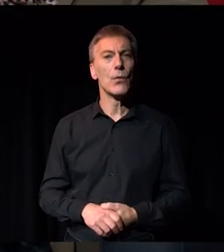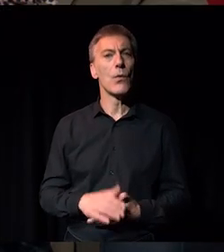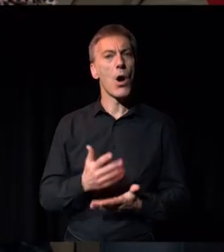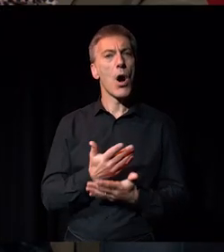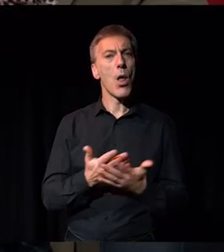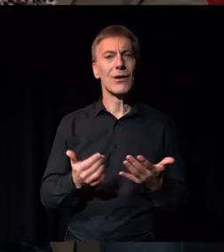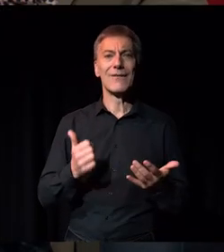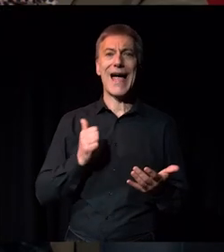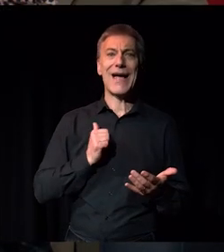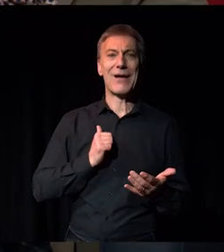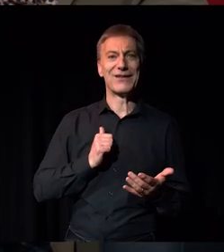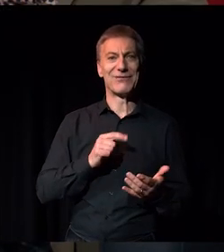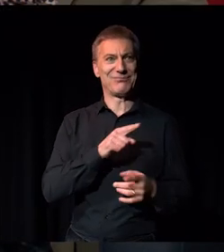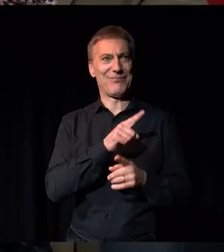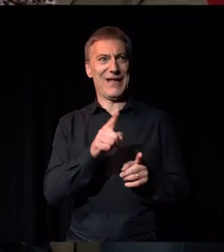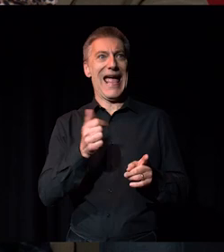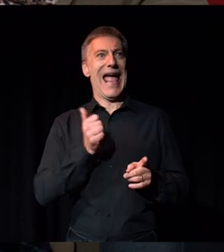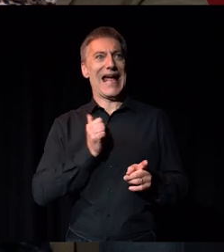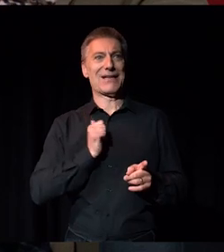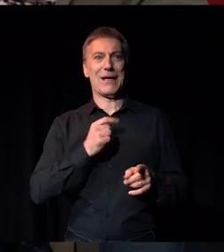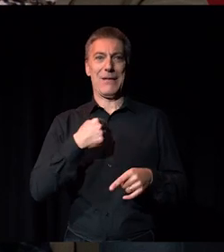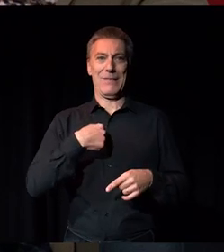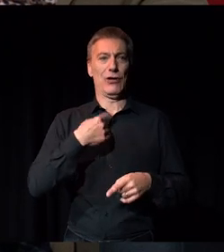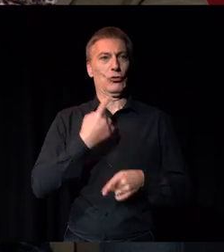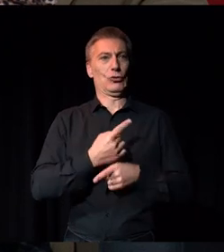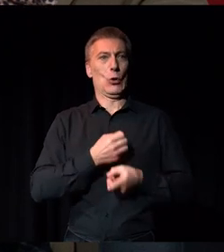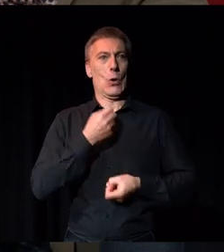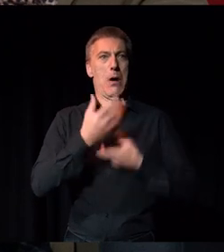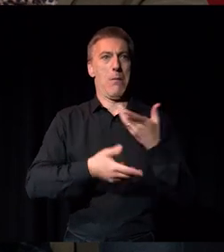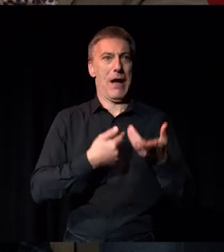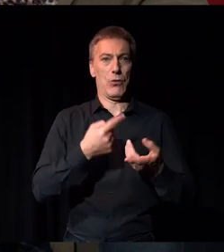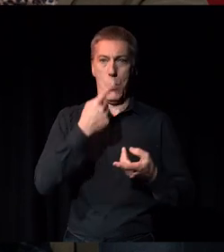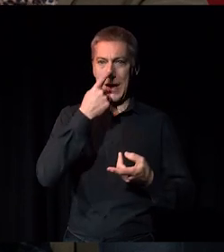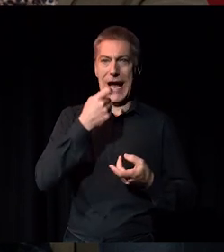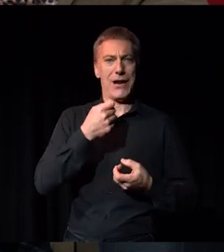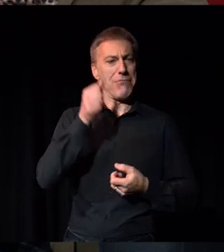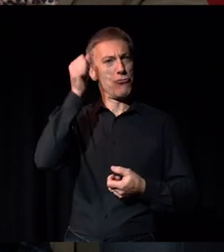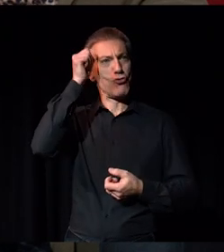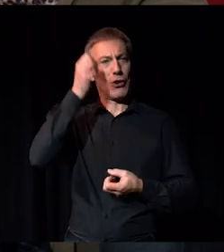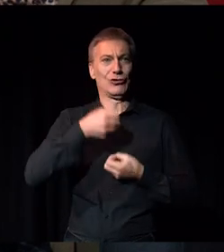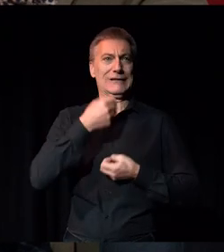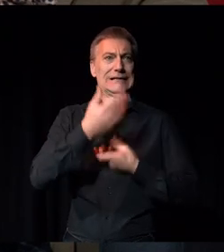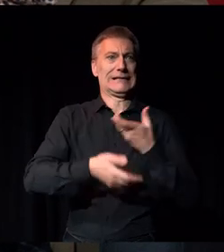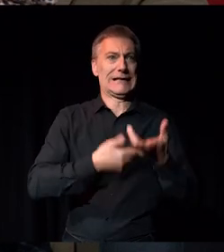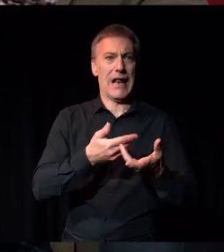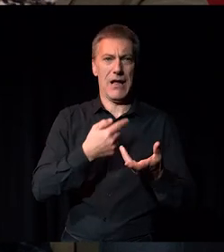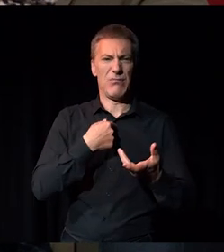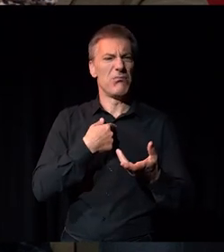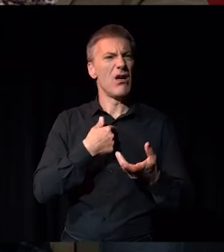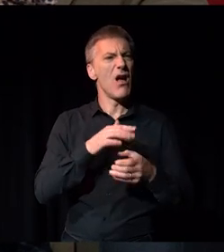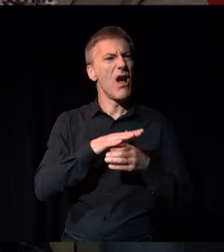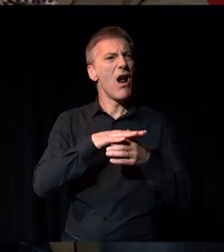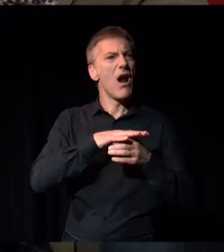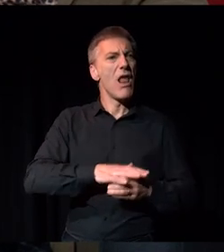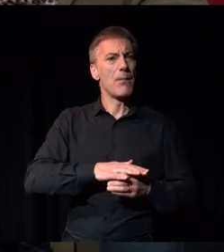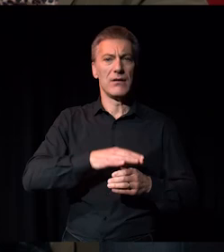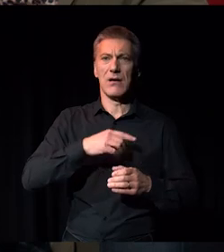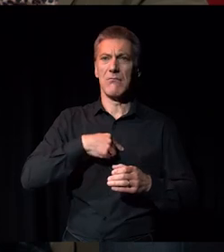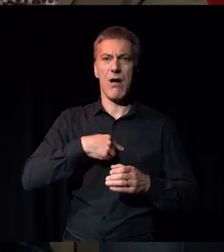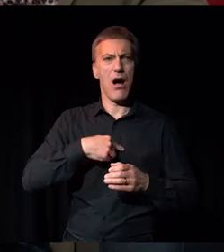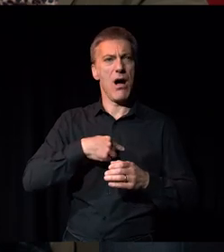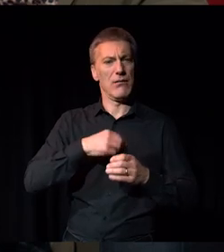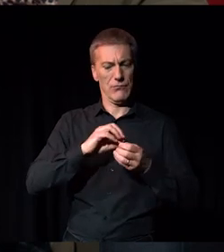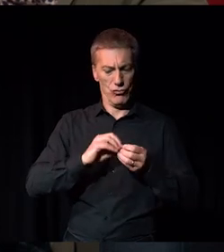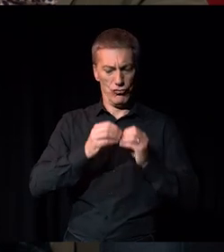around the sorts of stories I would want to tell or could tell or felt empowered to tell. So there was kind of a limitation on my creative field of vision,